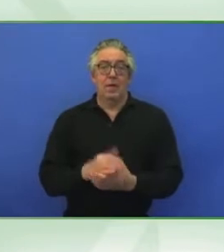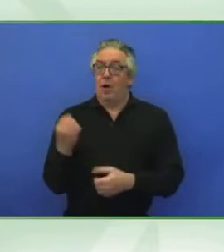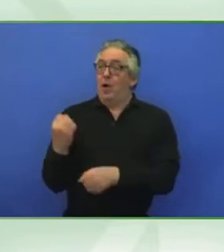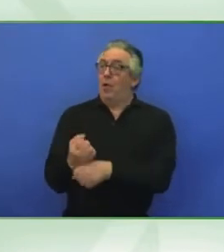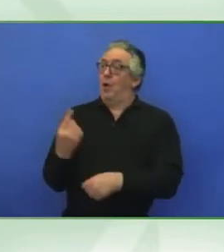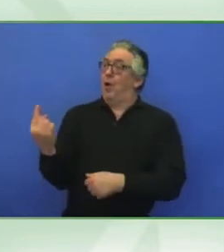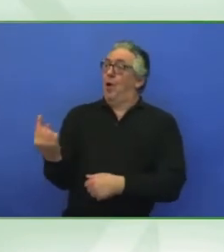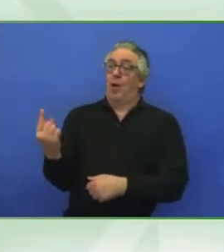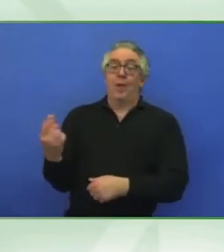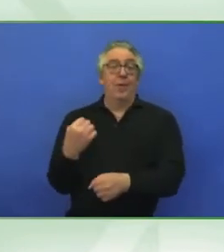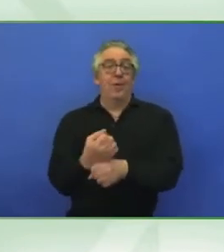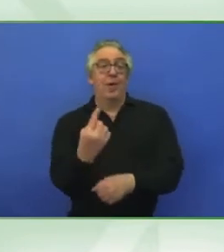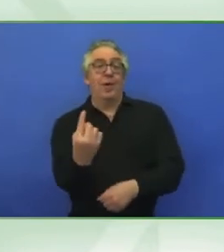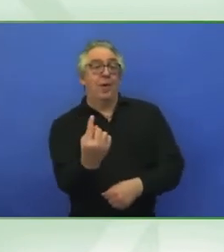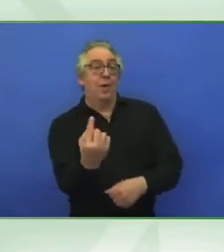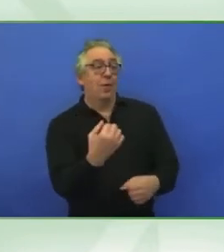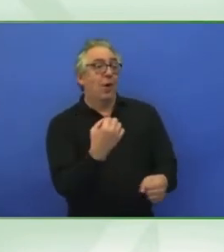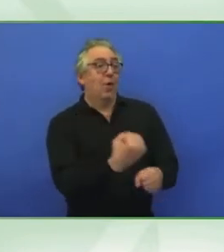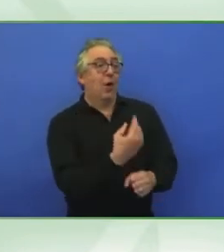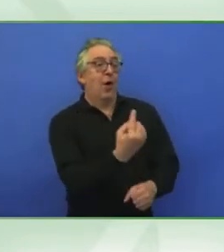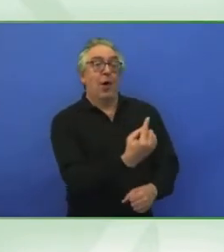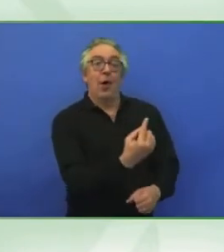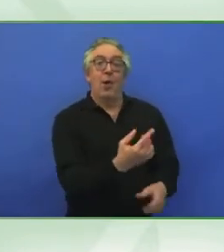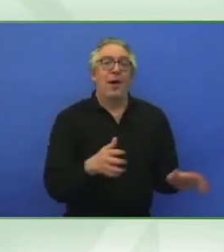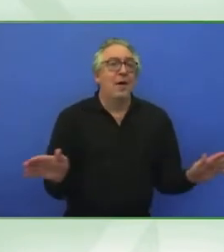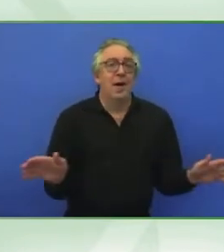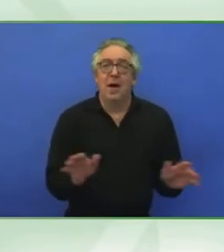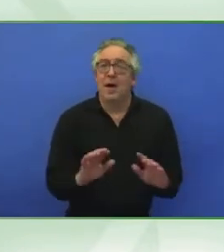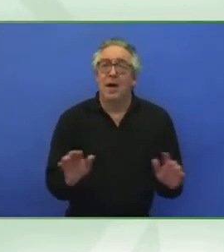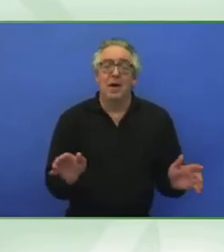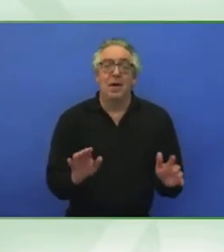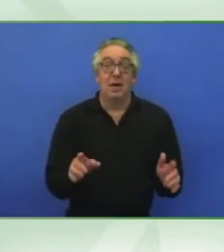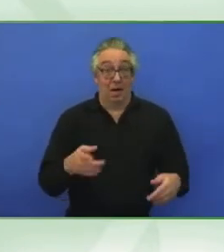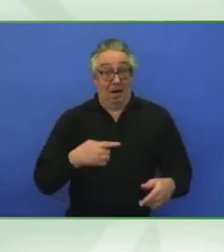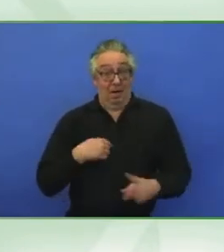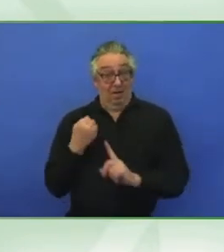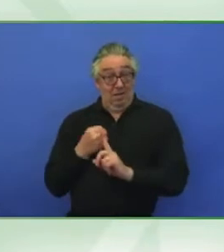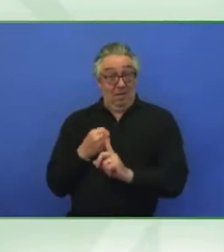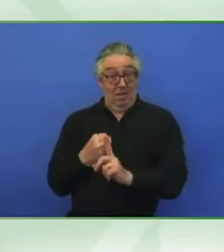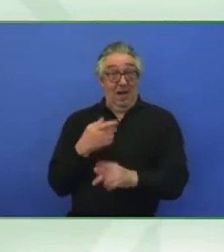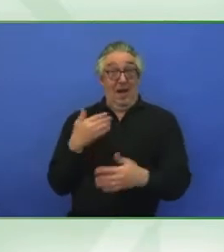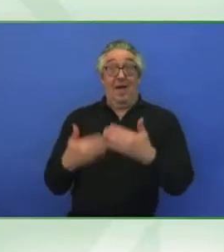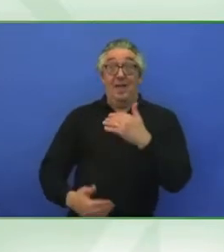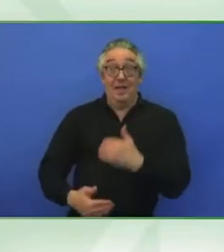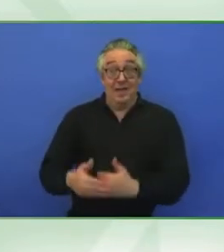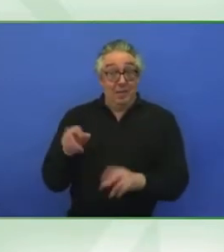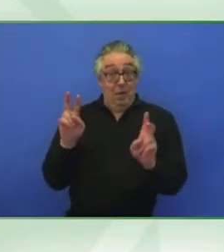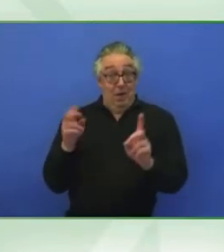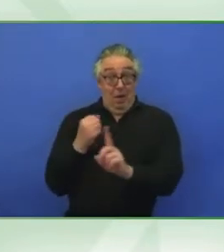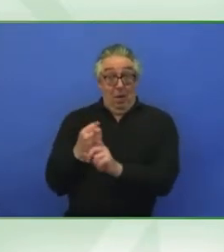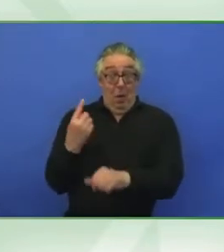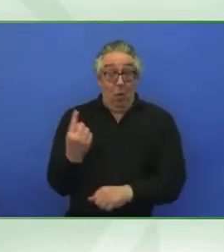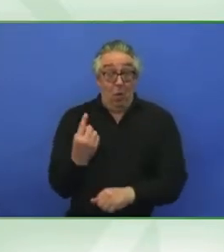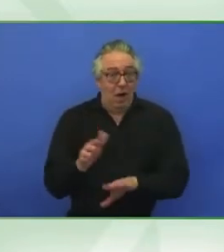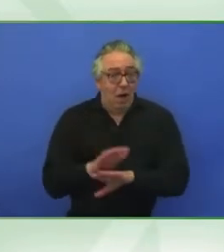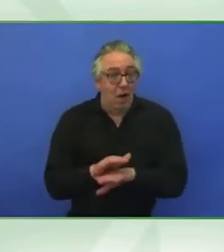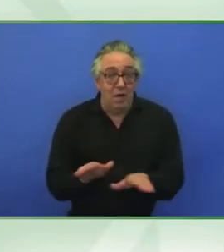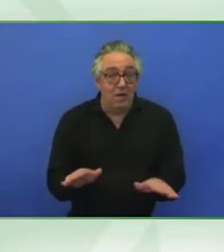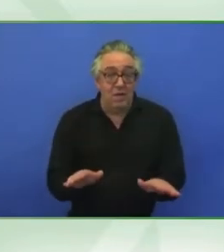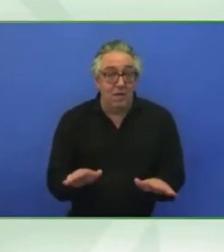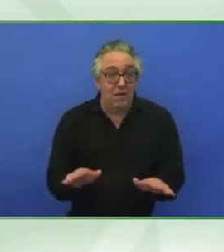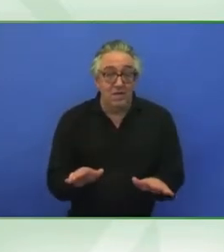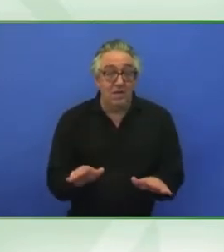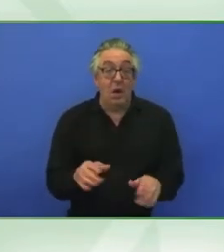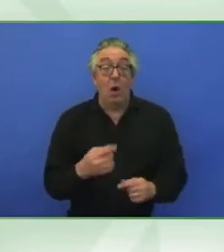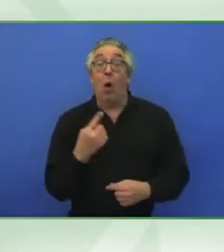disability advocates or as organizations and really help in terms